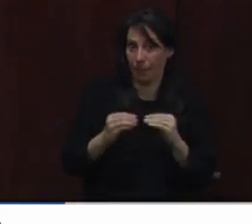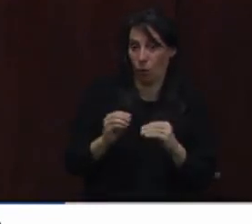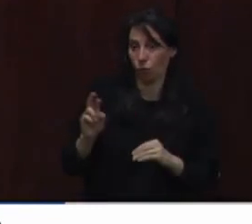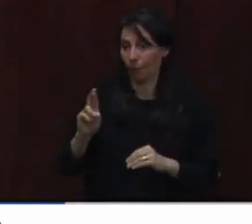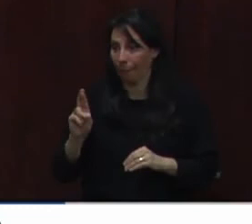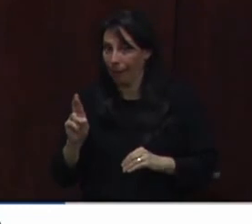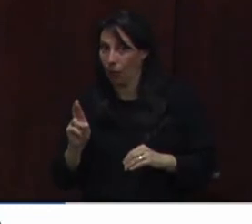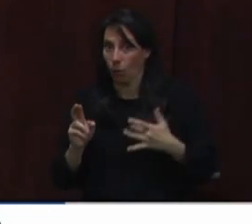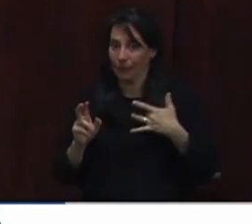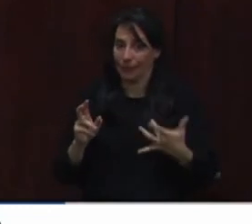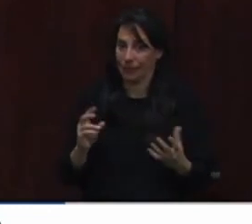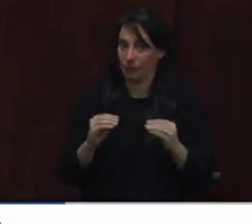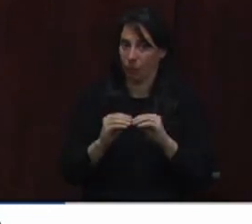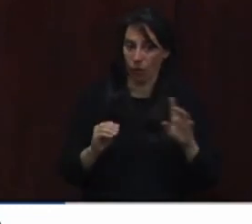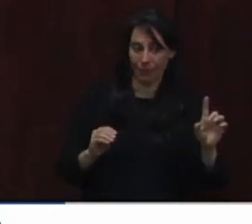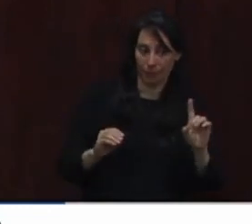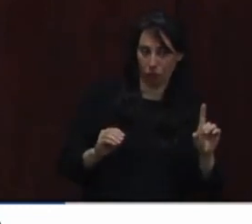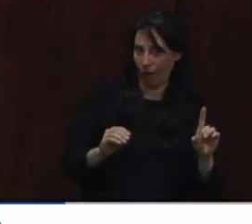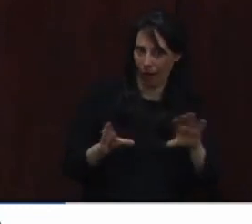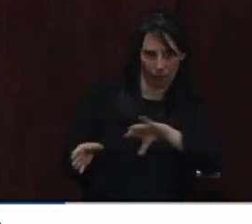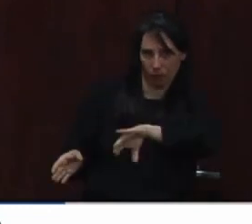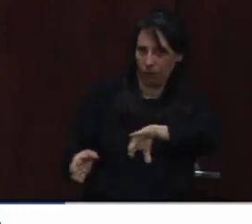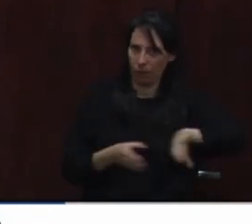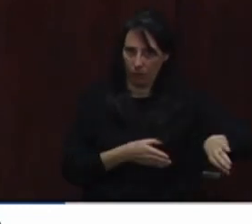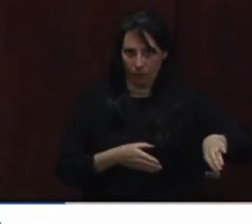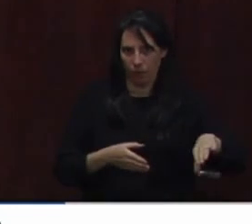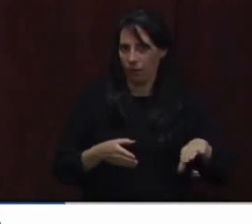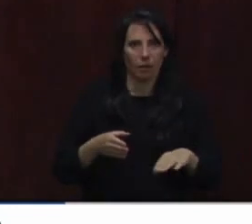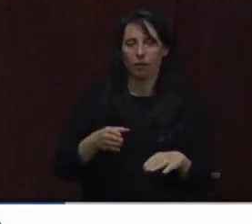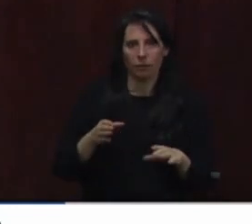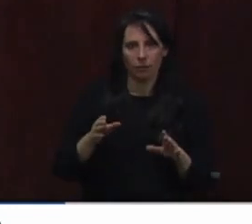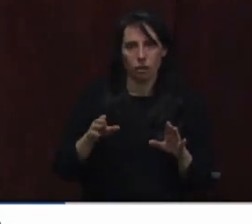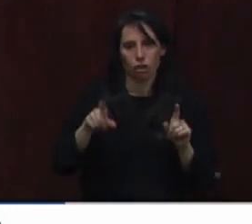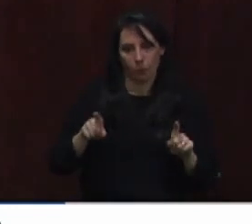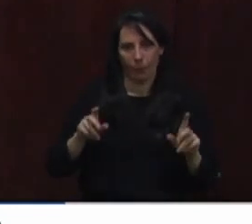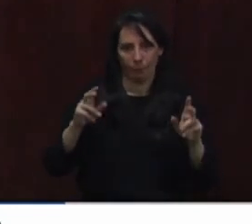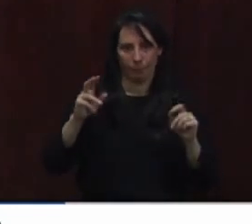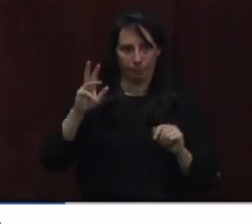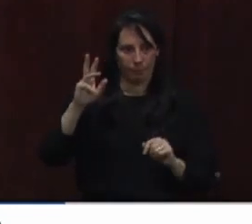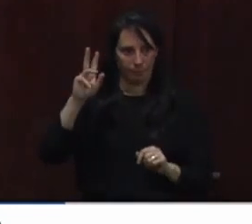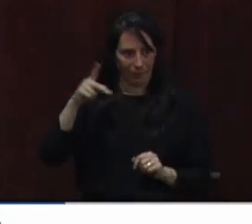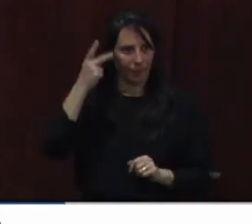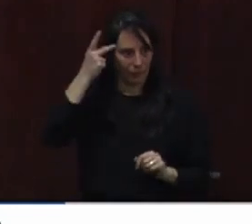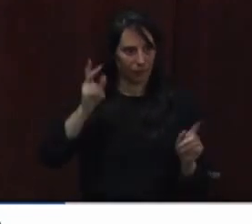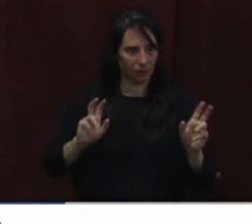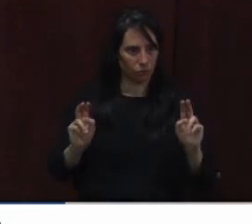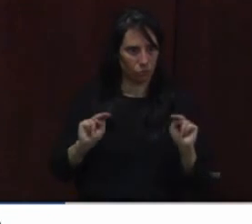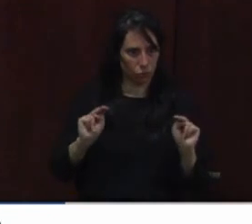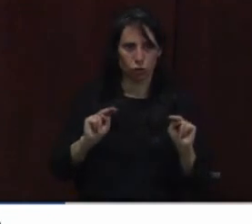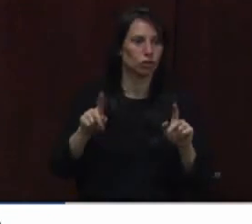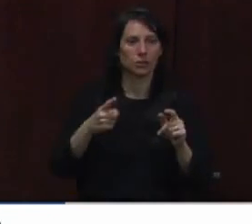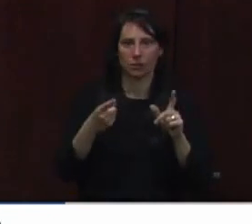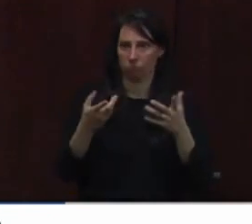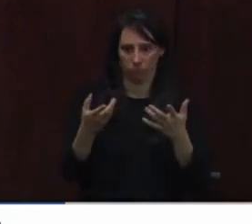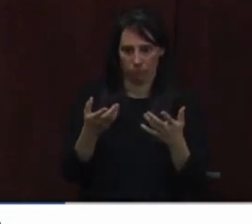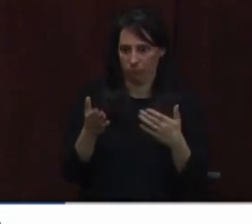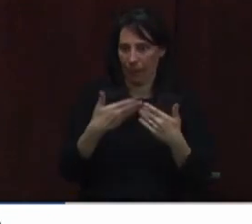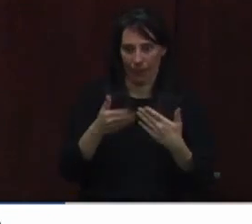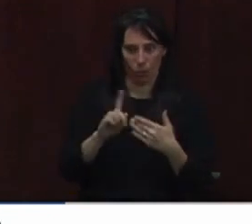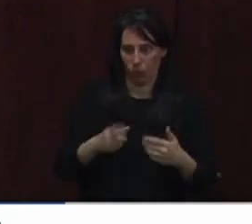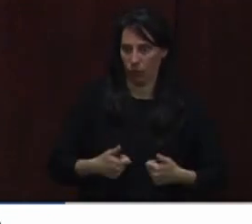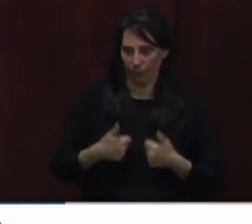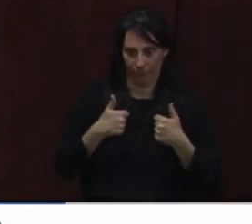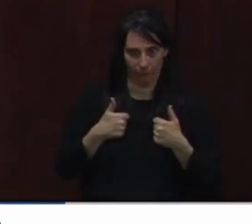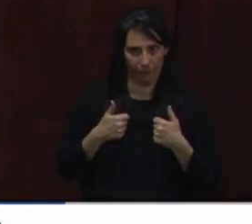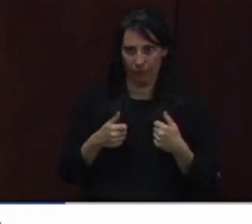ask you to just sort of clarify what the policy is. That's correct. I'm sorry. Because this is a federal